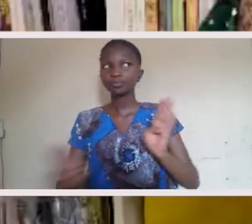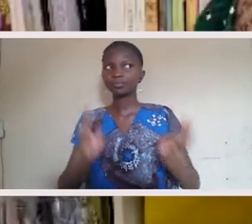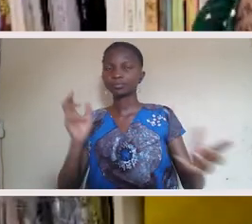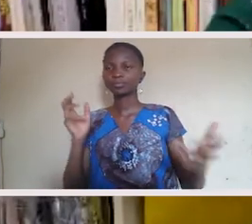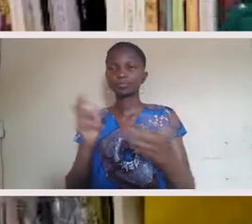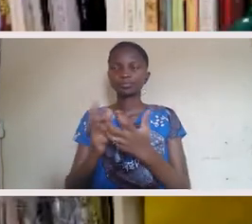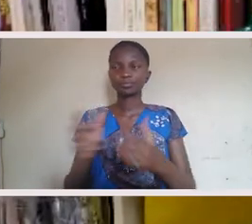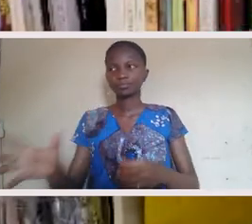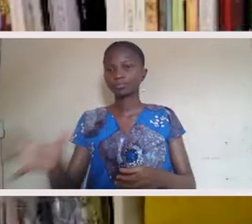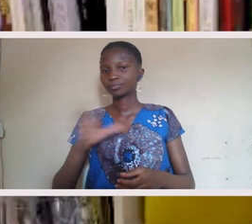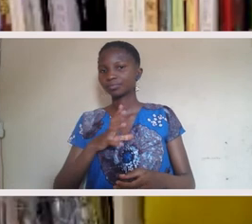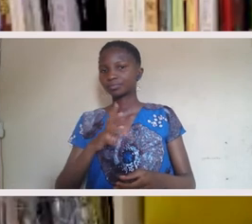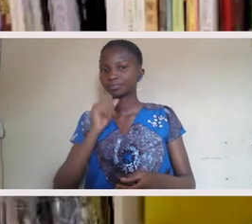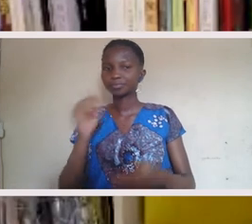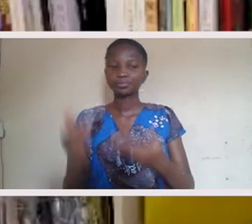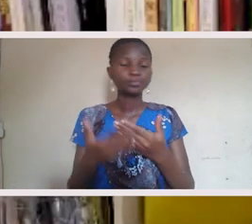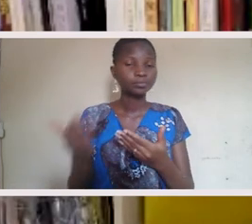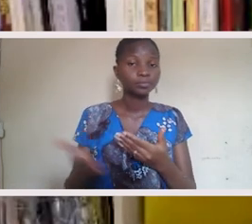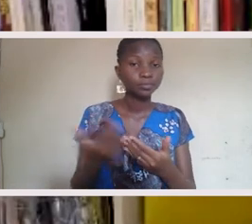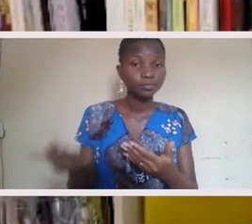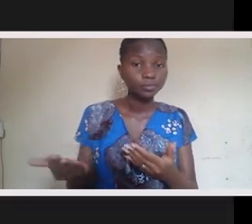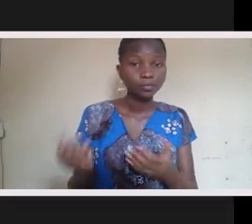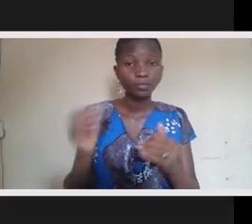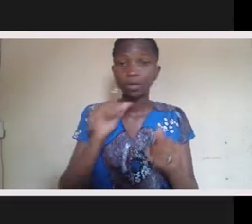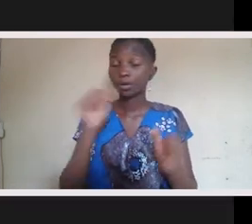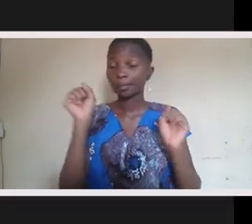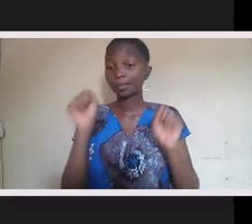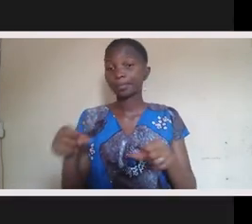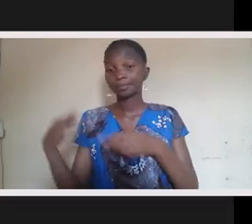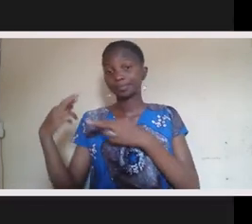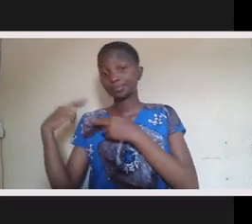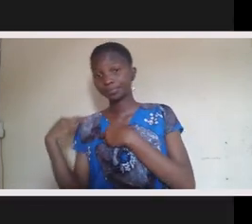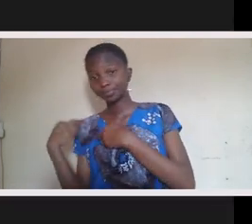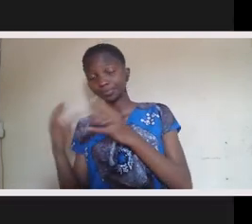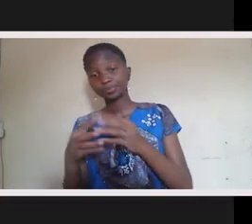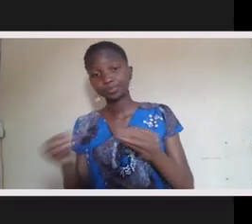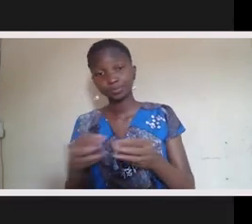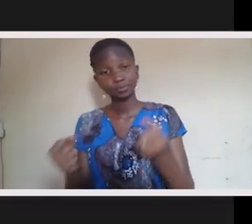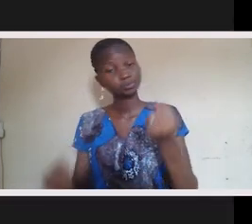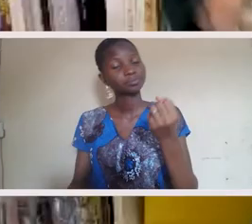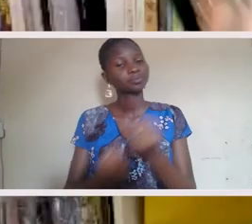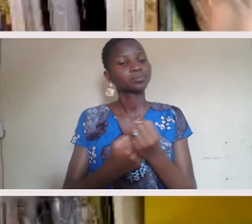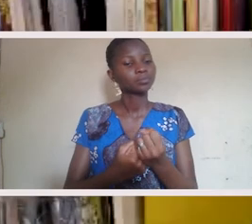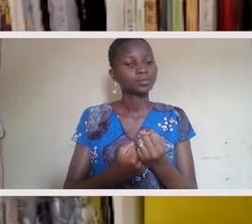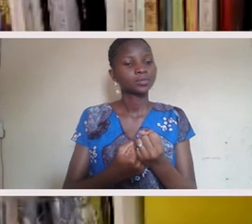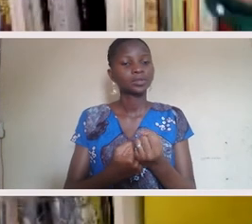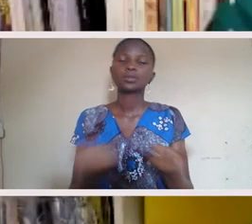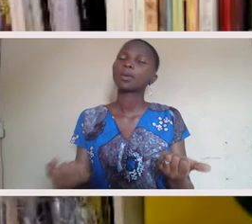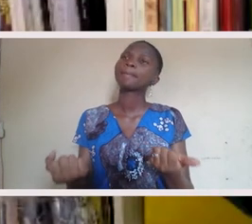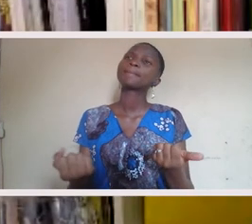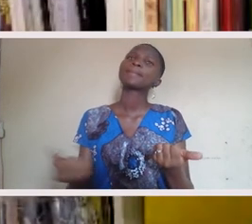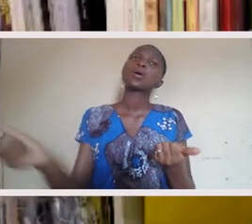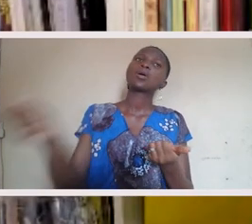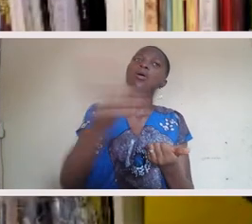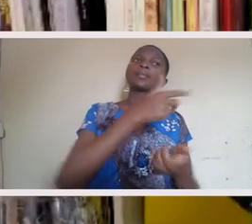in the ability to respond to their environments or their lives or the ability to give an account. So, and the